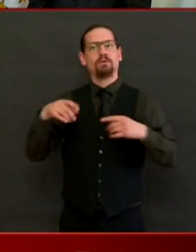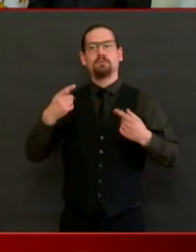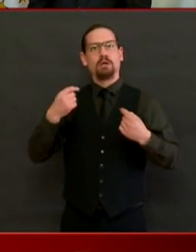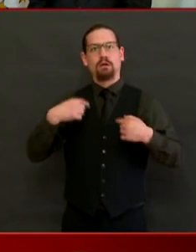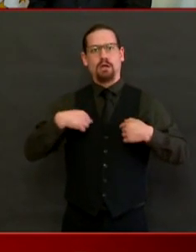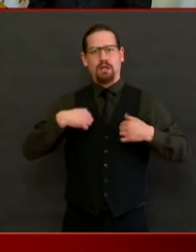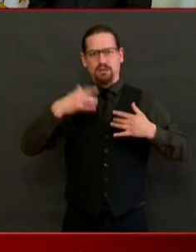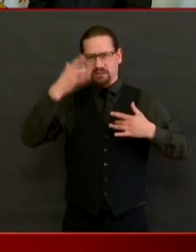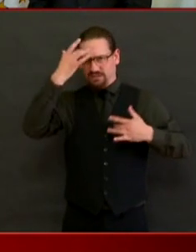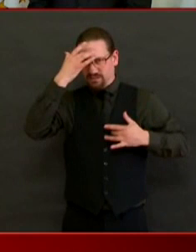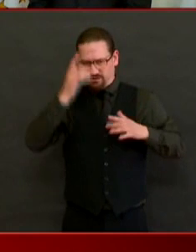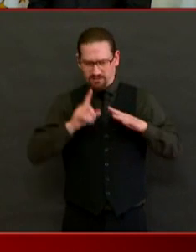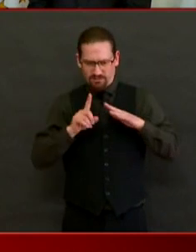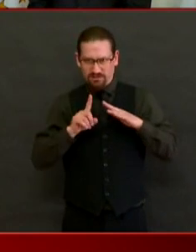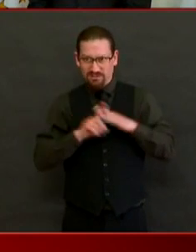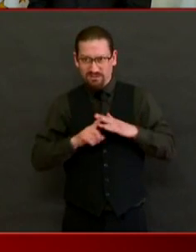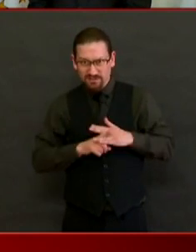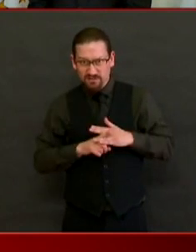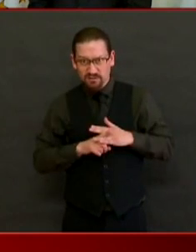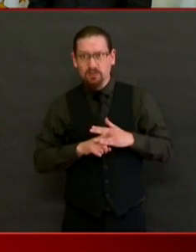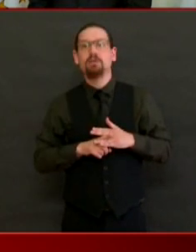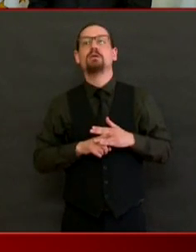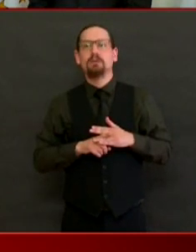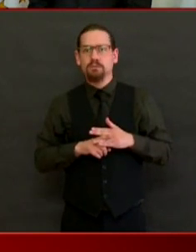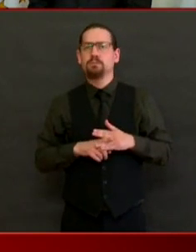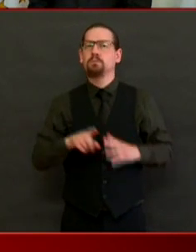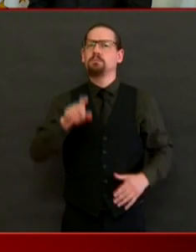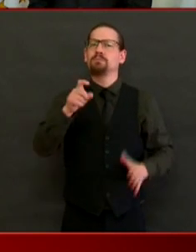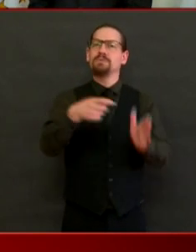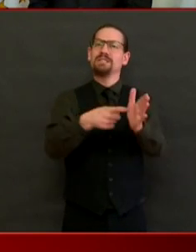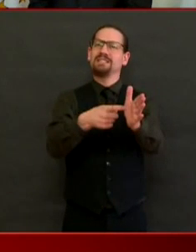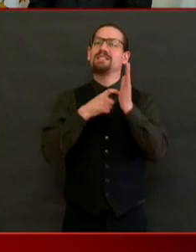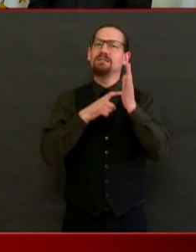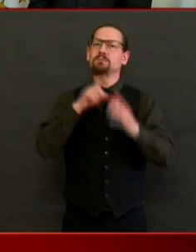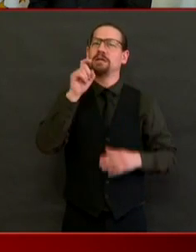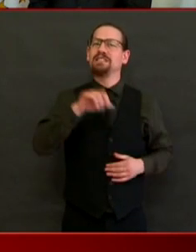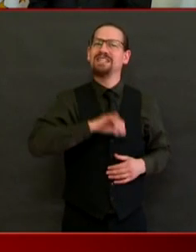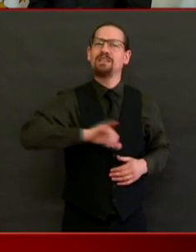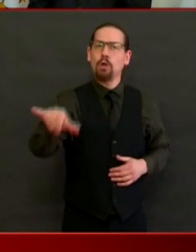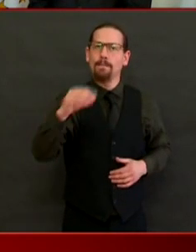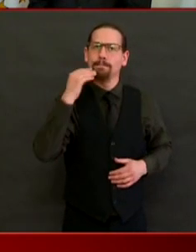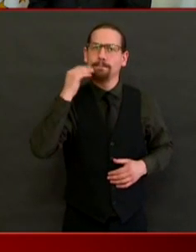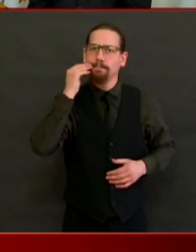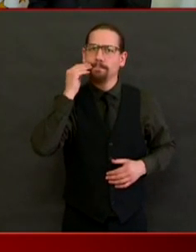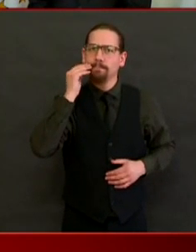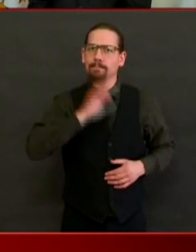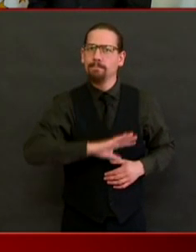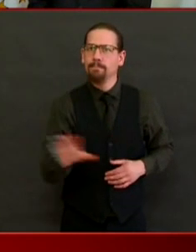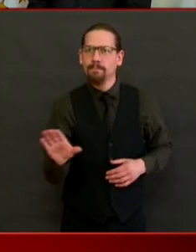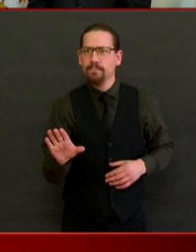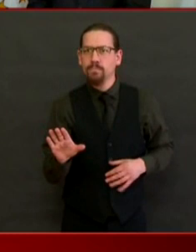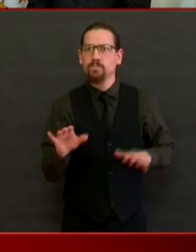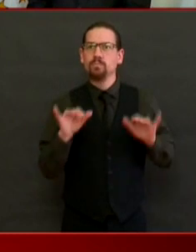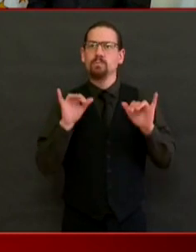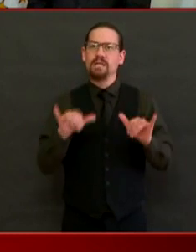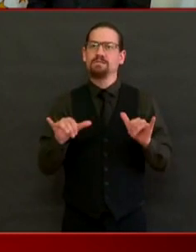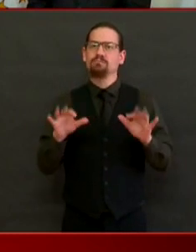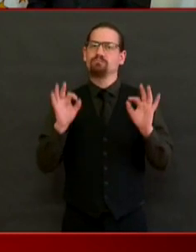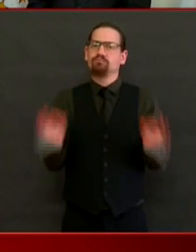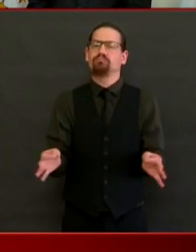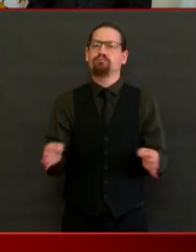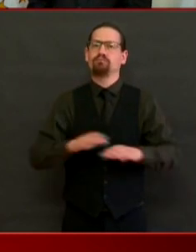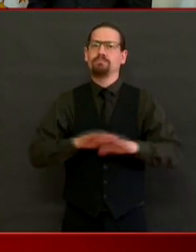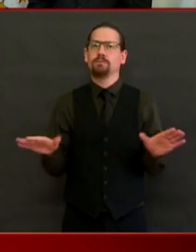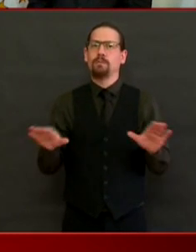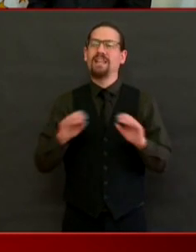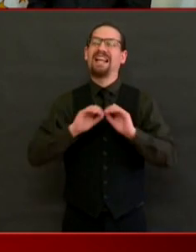worker, they absolutely need to stay home. That's the definitive message that is